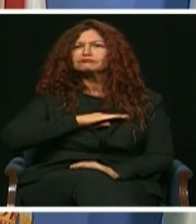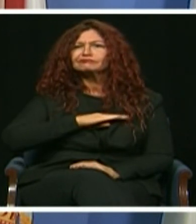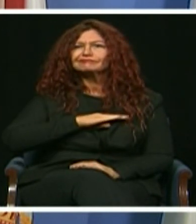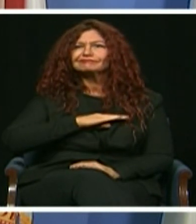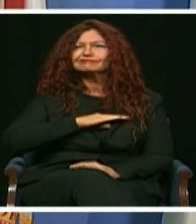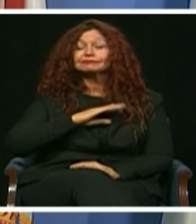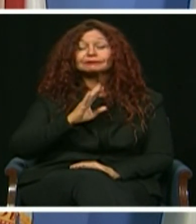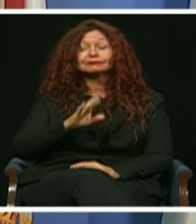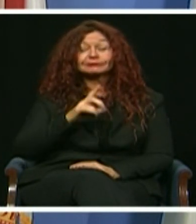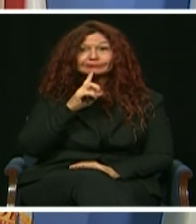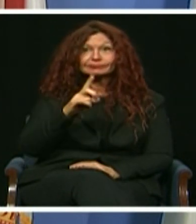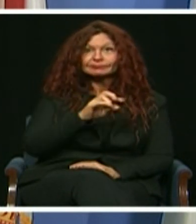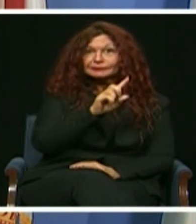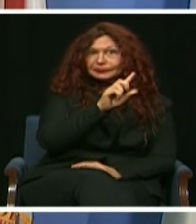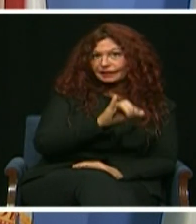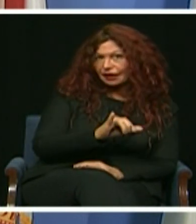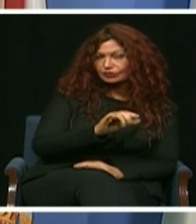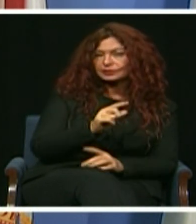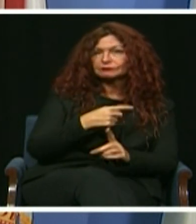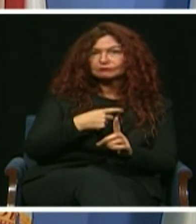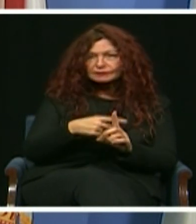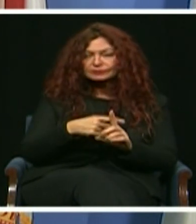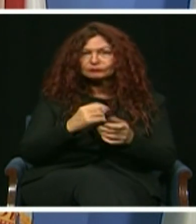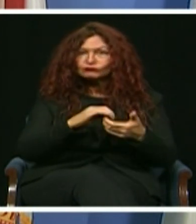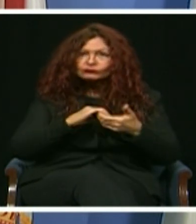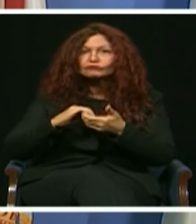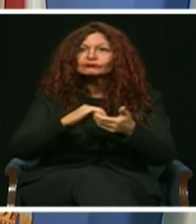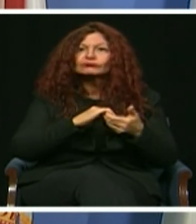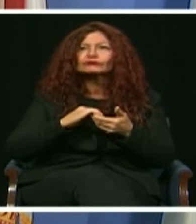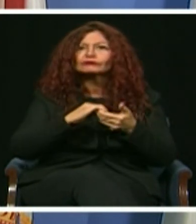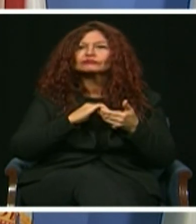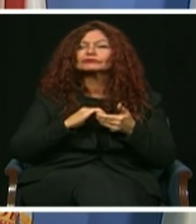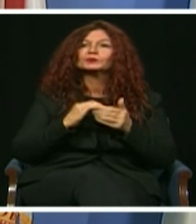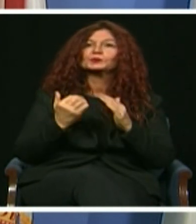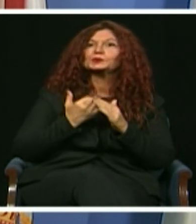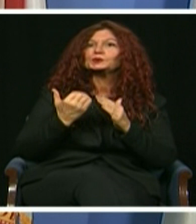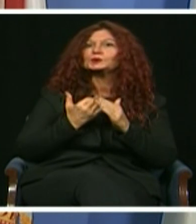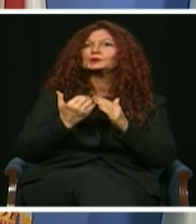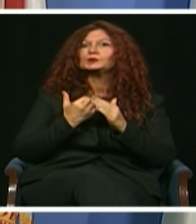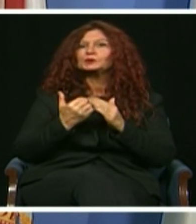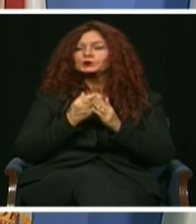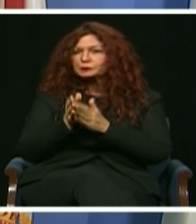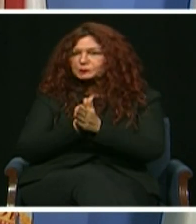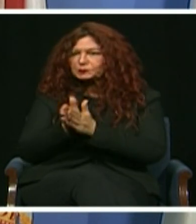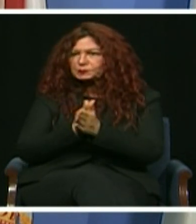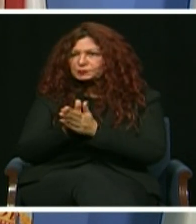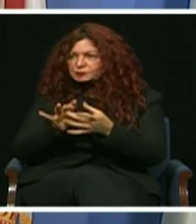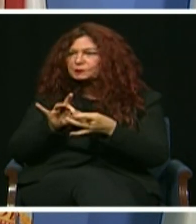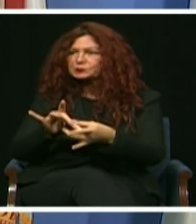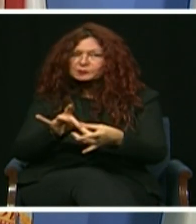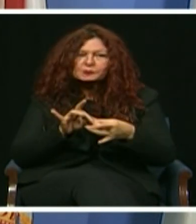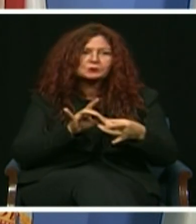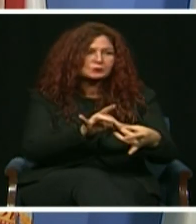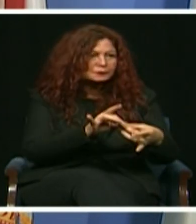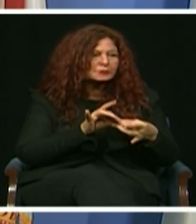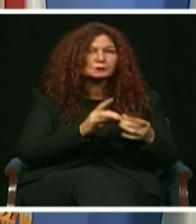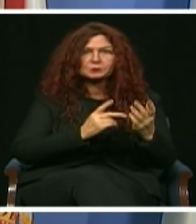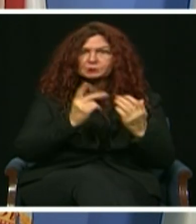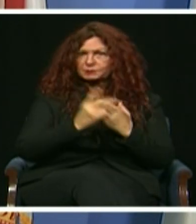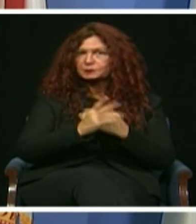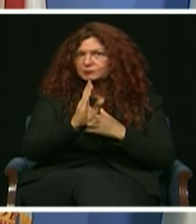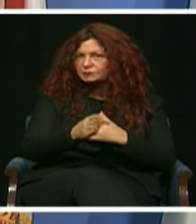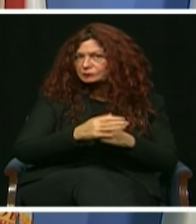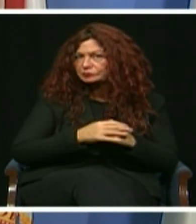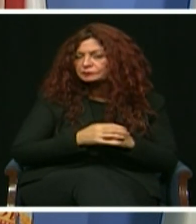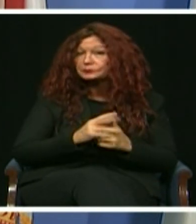Miami Foundation, will soon be launching a new county-wide civic engagement initiative, Thrive 305. This effort will directly